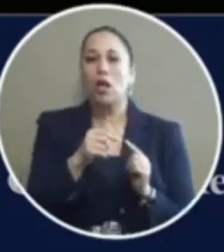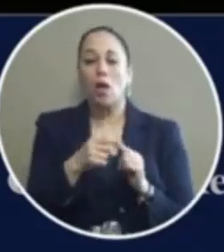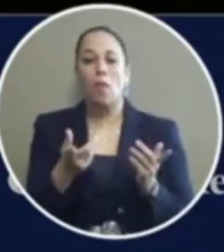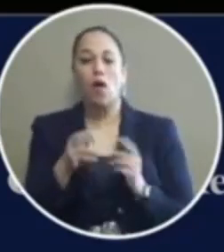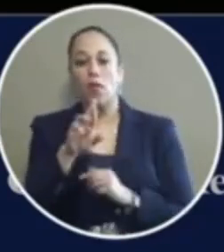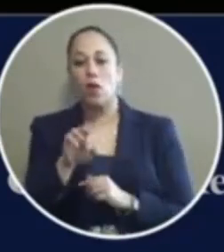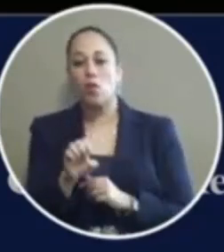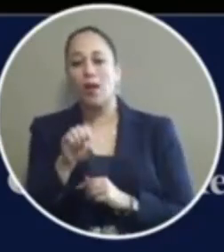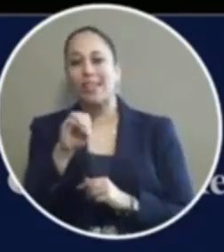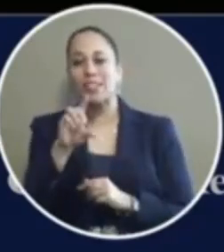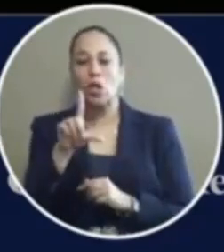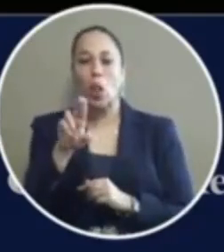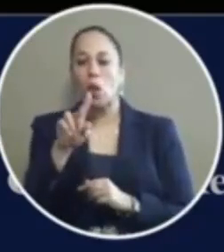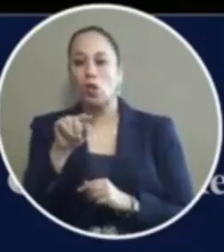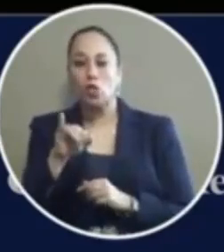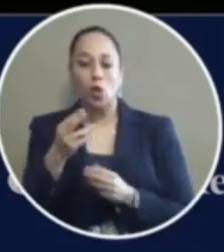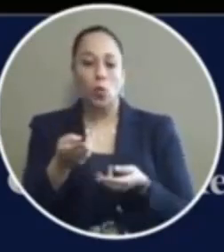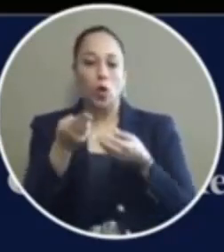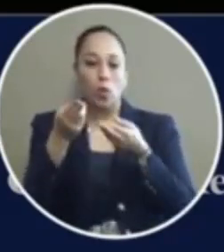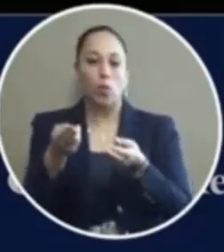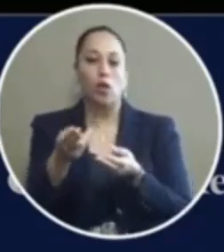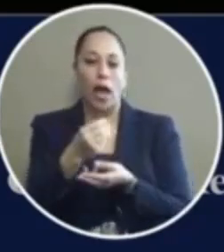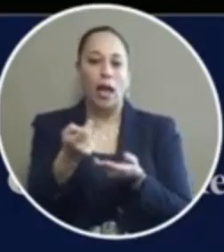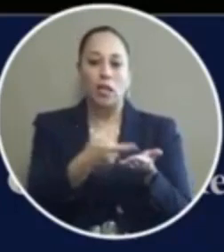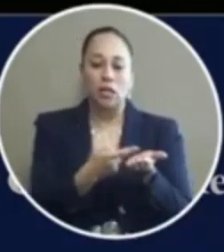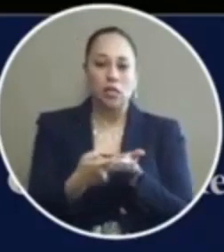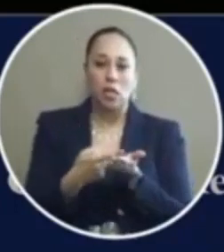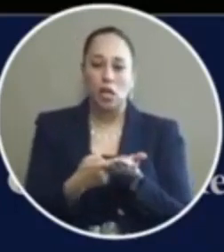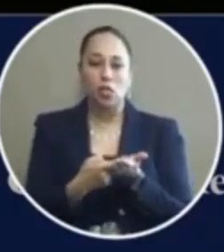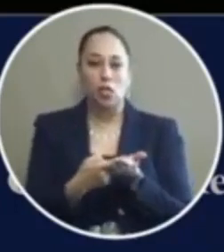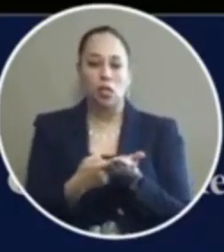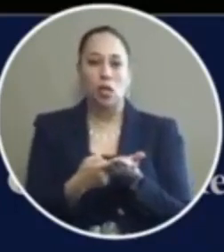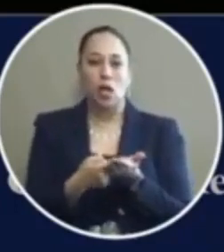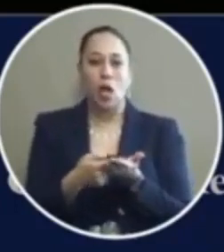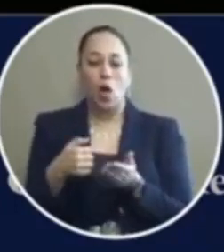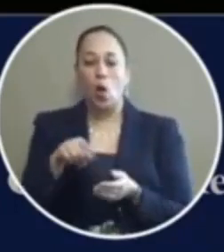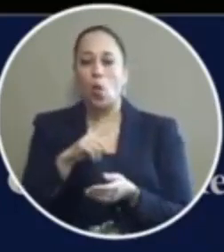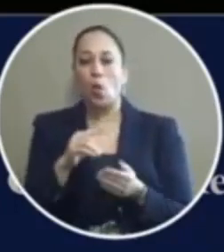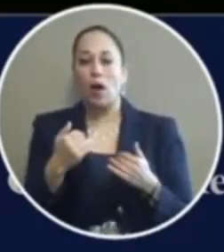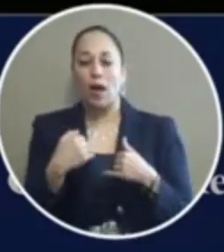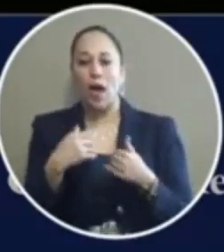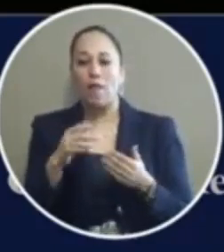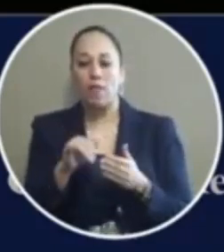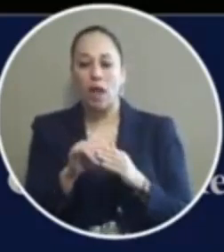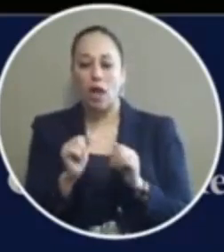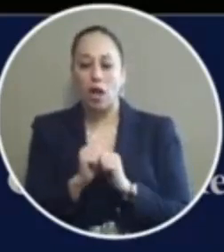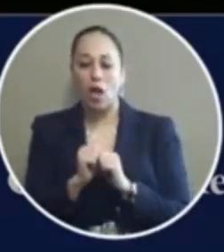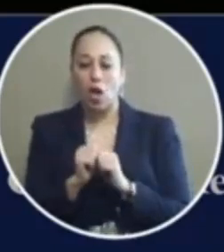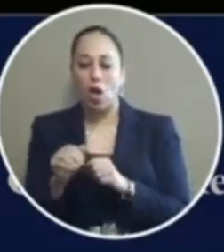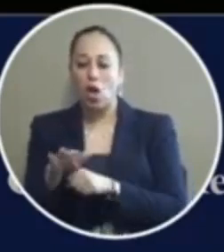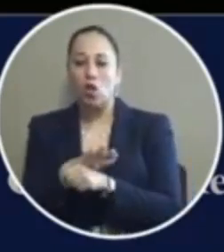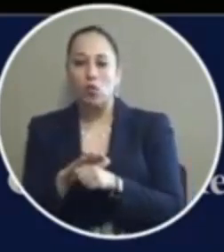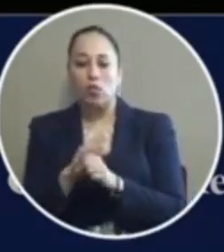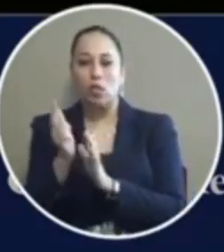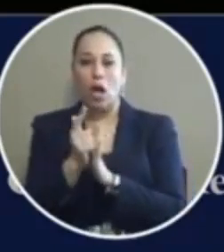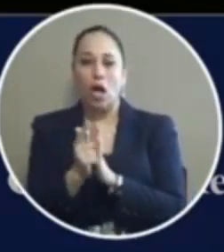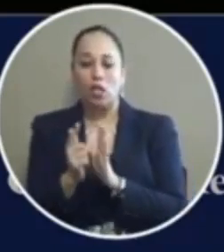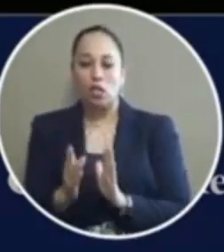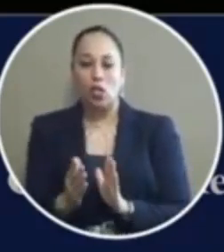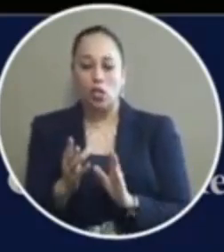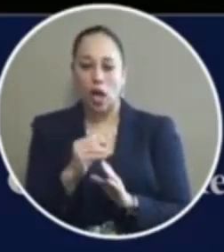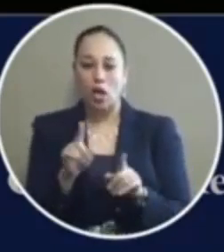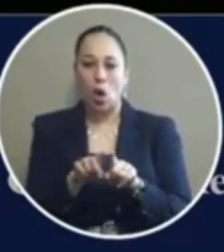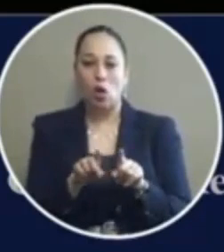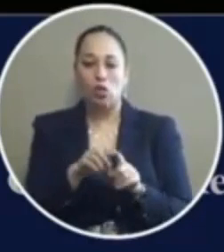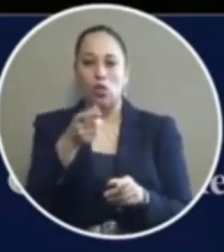resolution recommendation and then the discussion as noted we've got district attorney mr. Jaime Esparza online and also